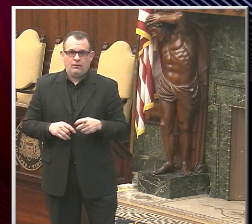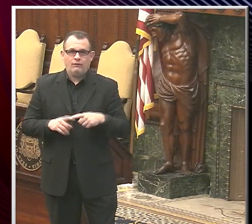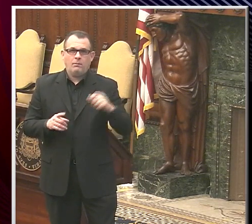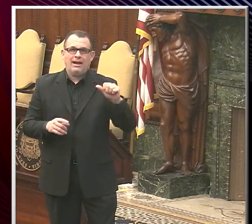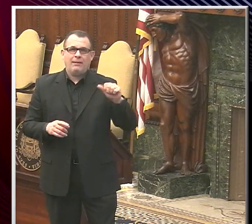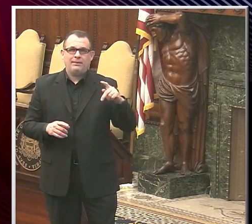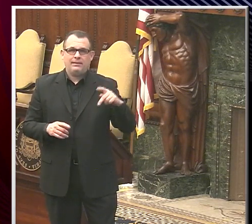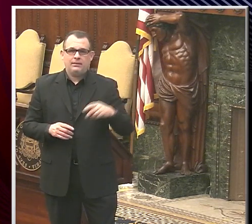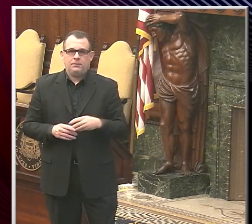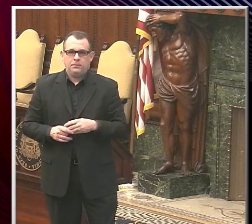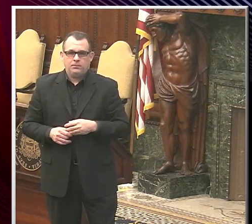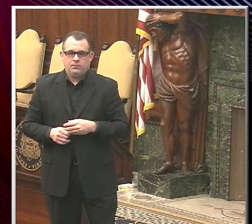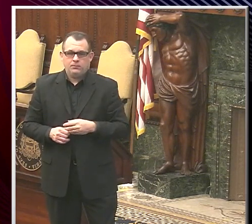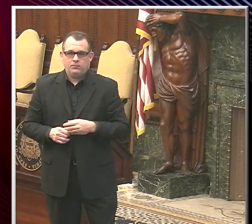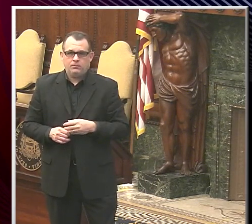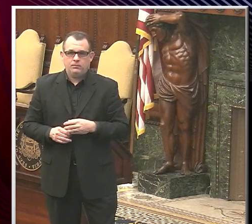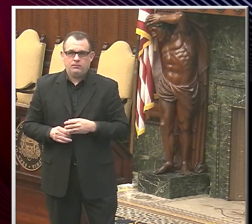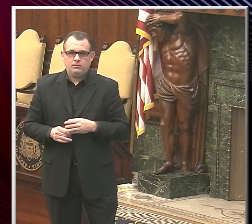Claudia, could you unmute?